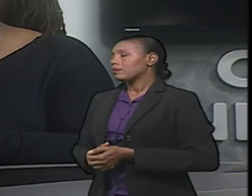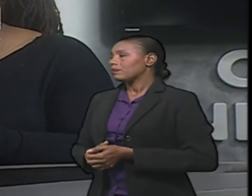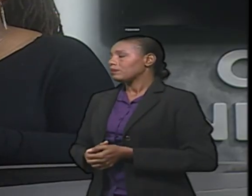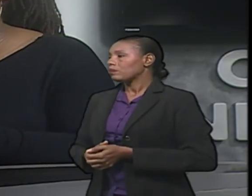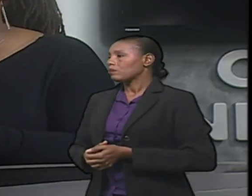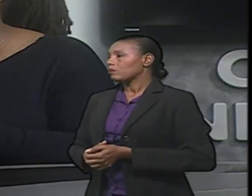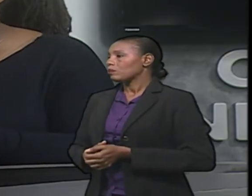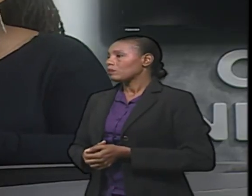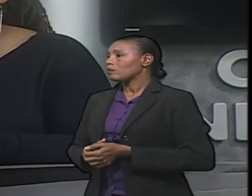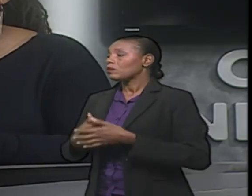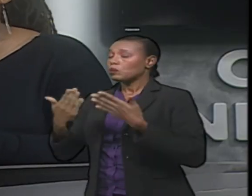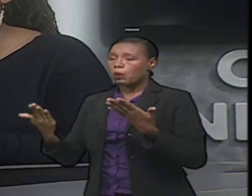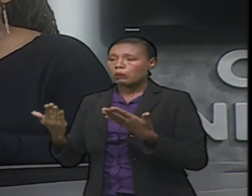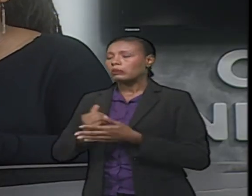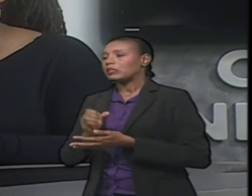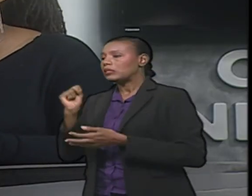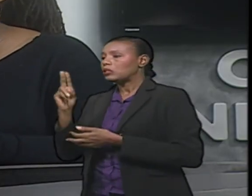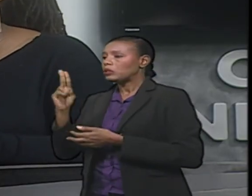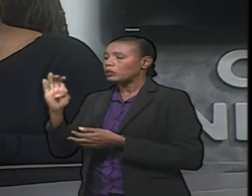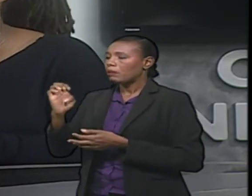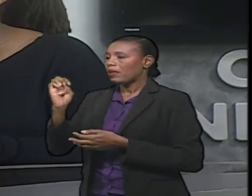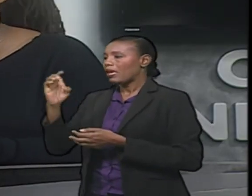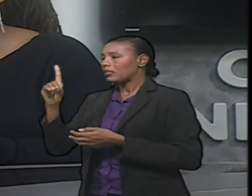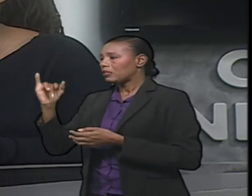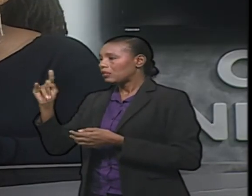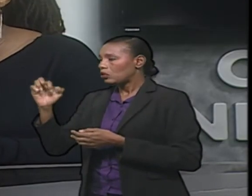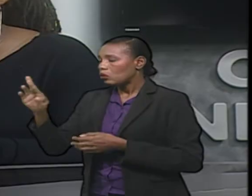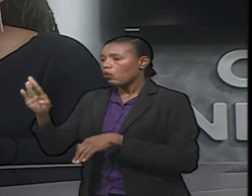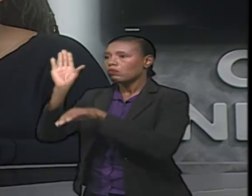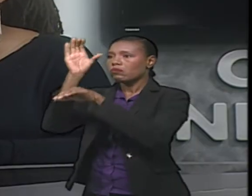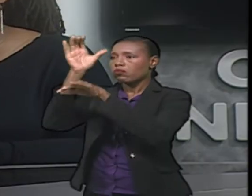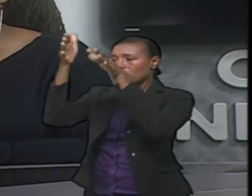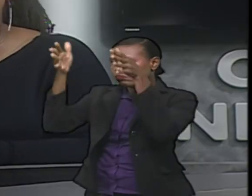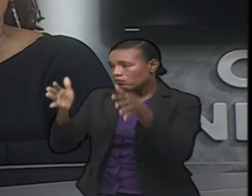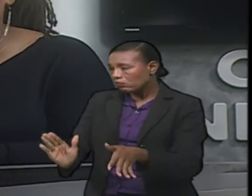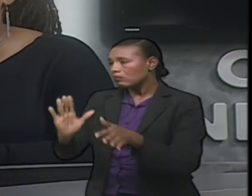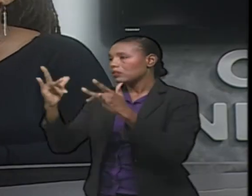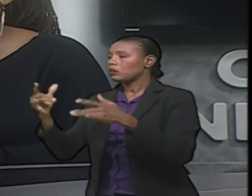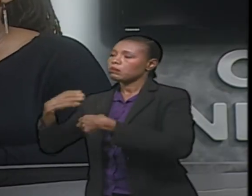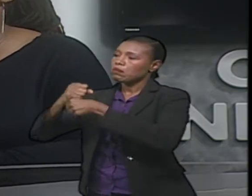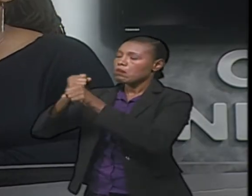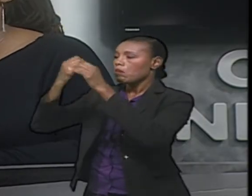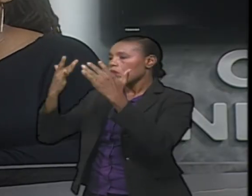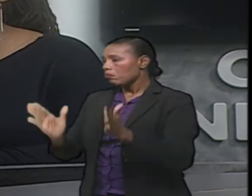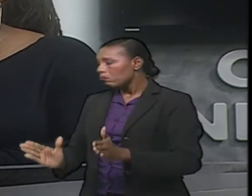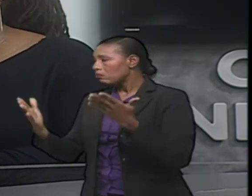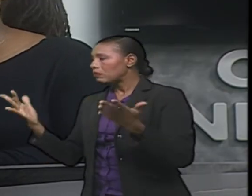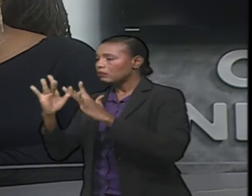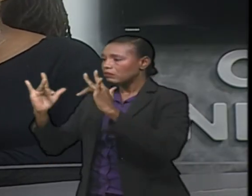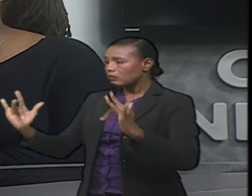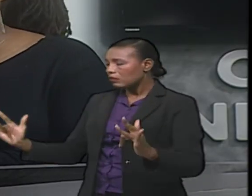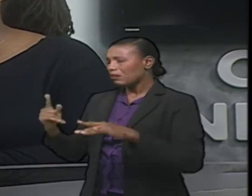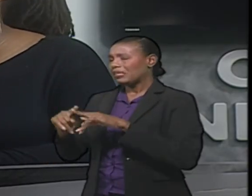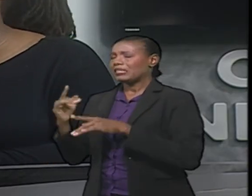that's sub-editors, that is videographers, that's and so on, producers and so on. But we think that